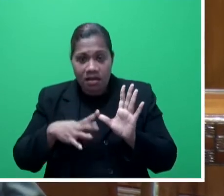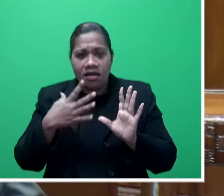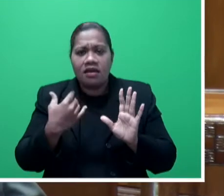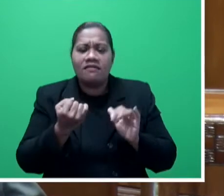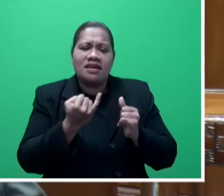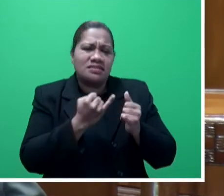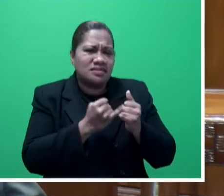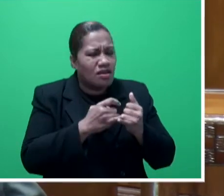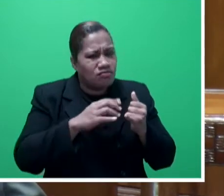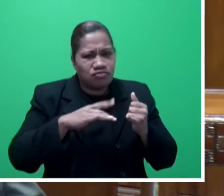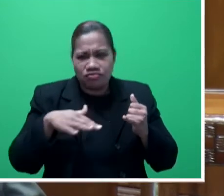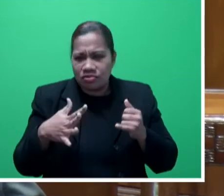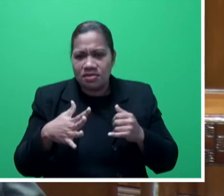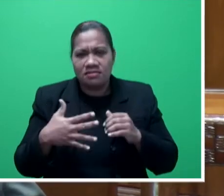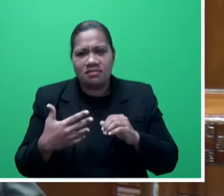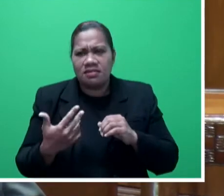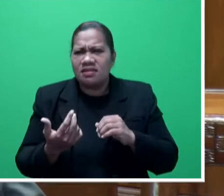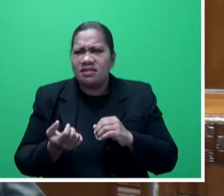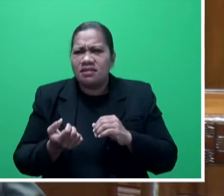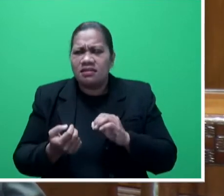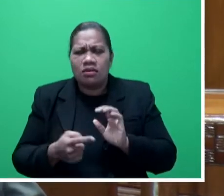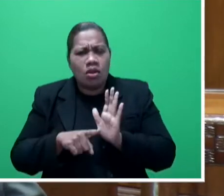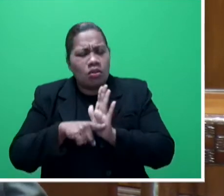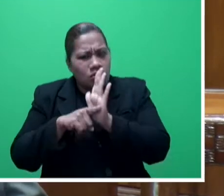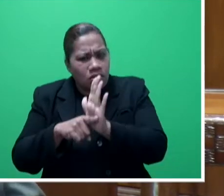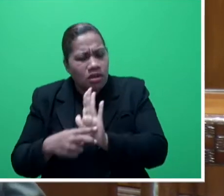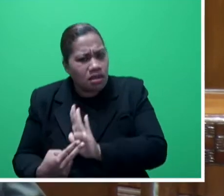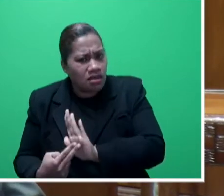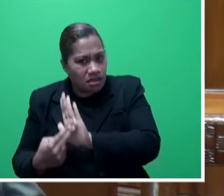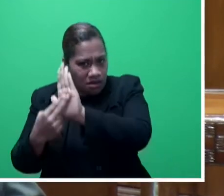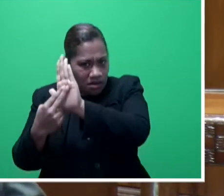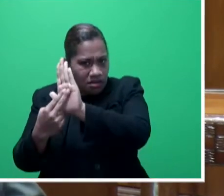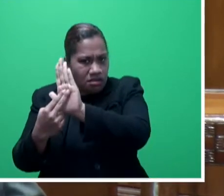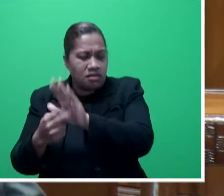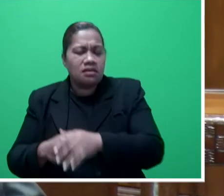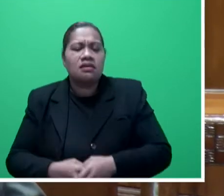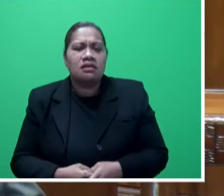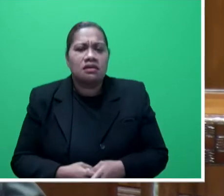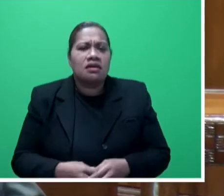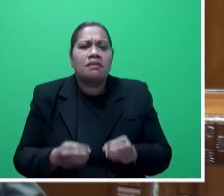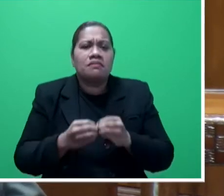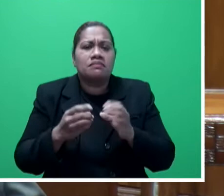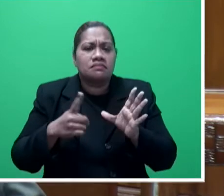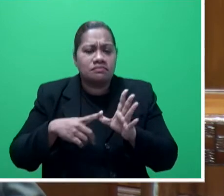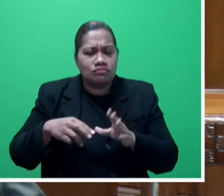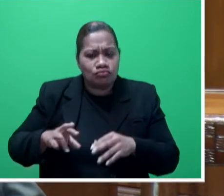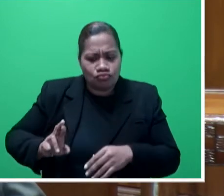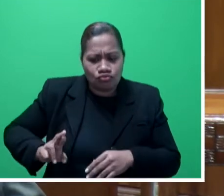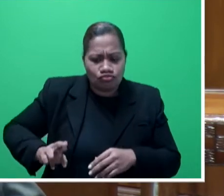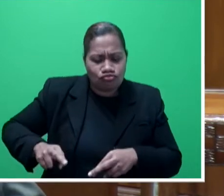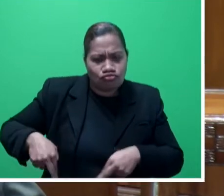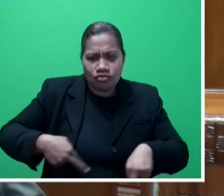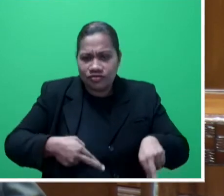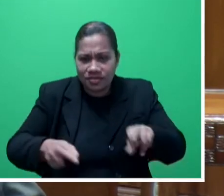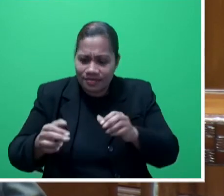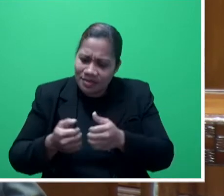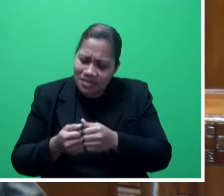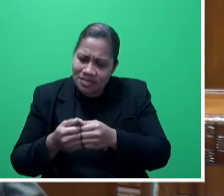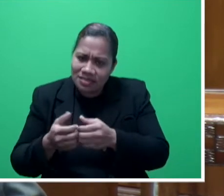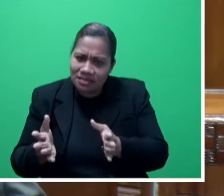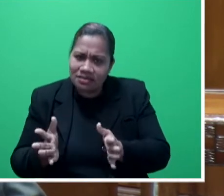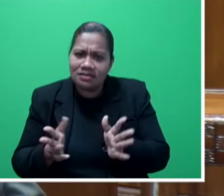Inlutoka, Solobi in Nendi, Malakwa in Nendi, Nandele, Ba river, just started, Namasau, Vitongo, just started,